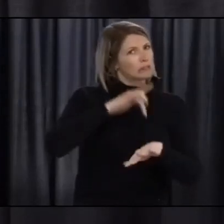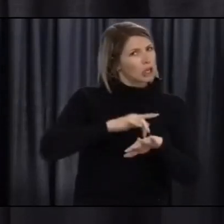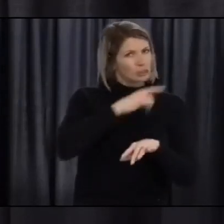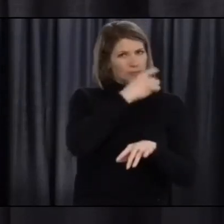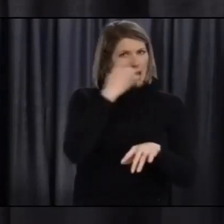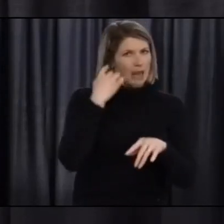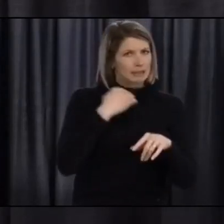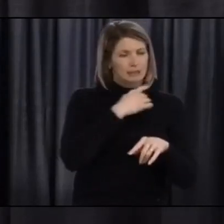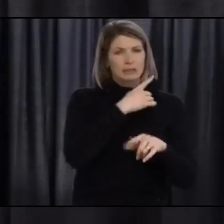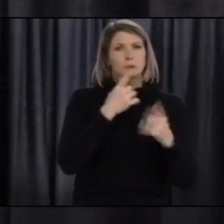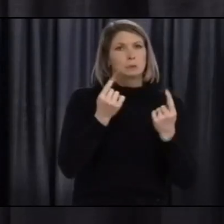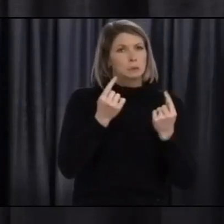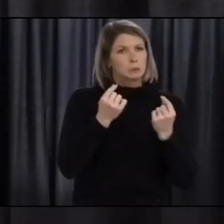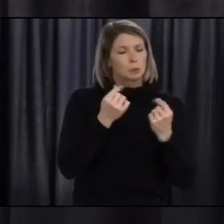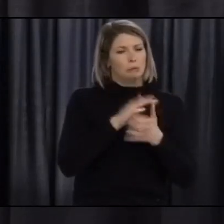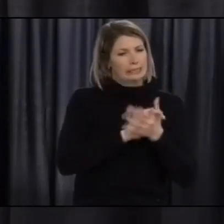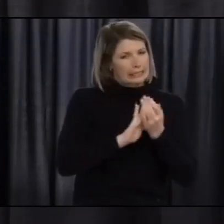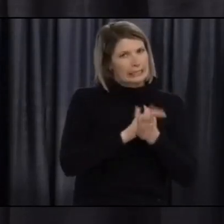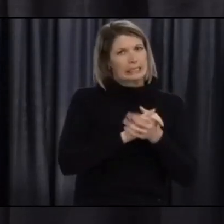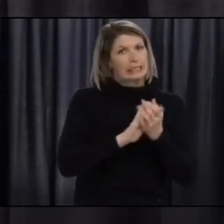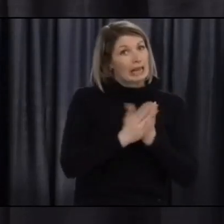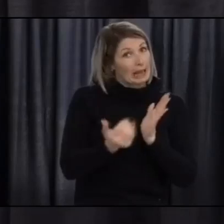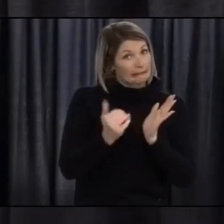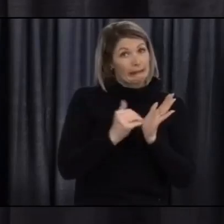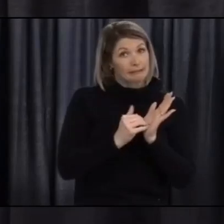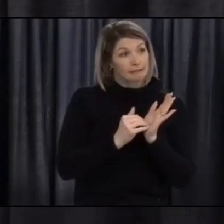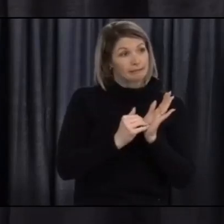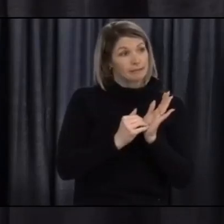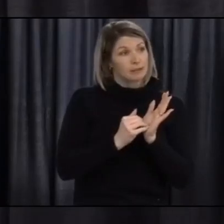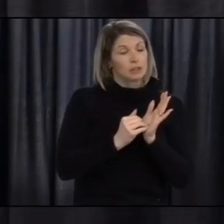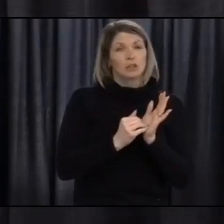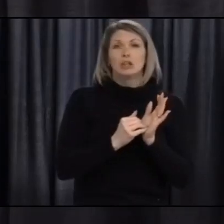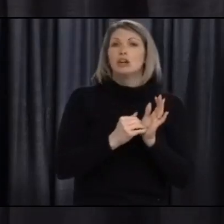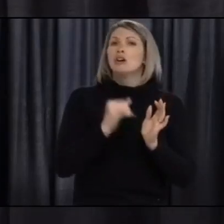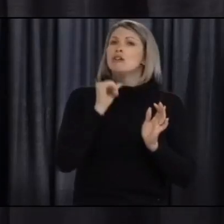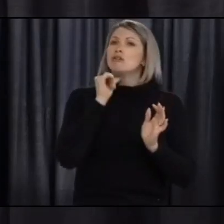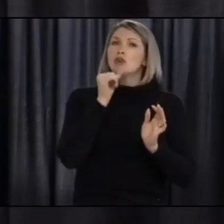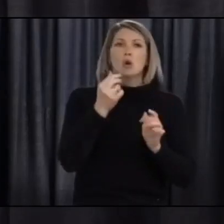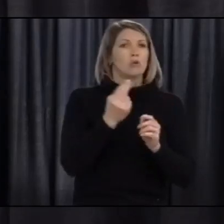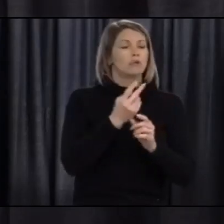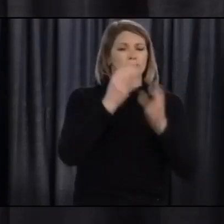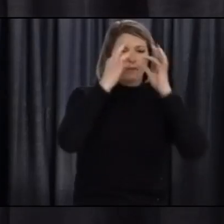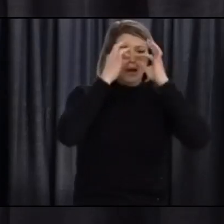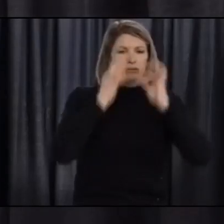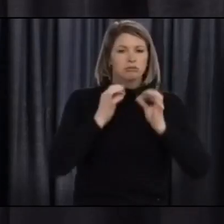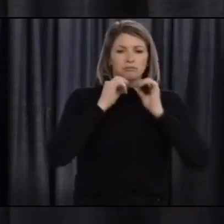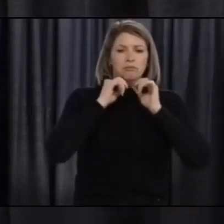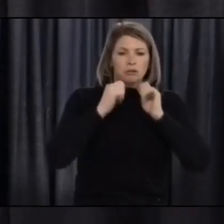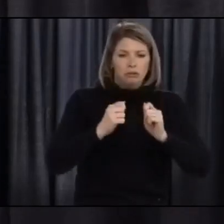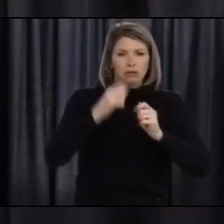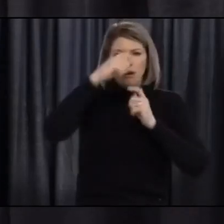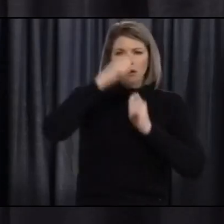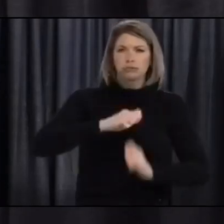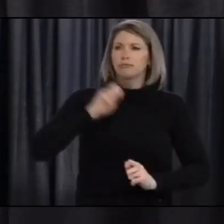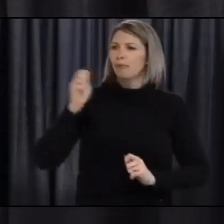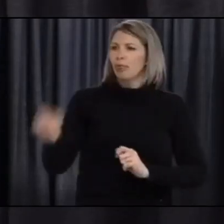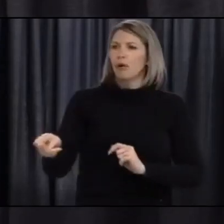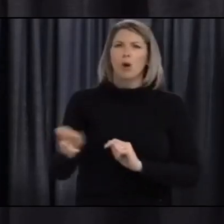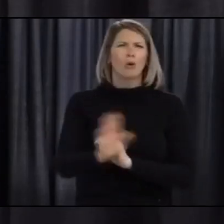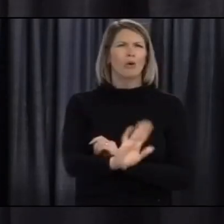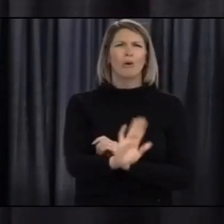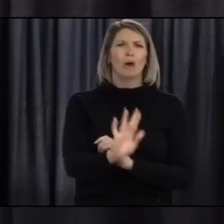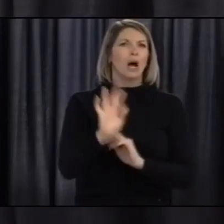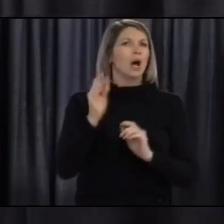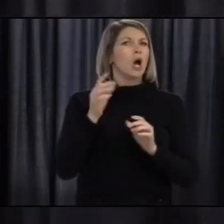Then remove your mask only touching the loops. Don't pull it off from the front and throw it directly into the laundry